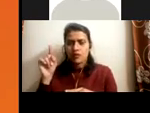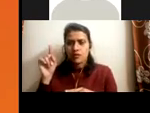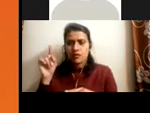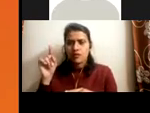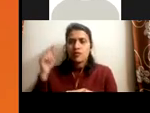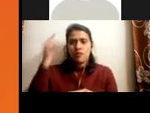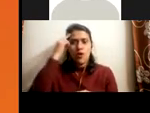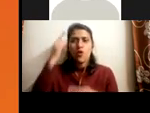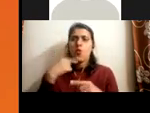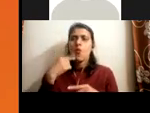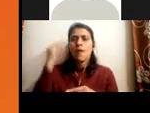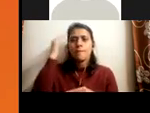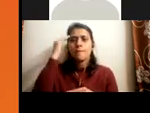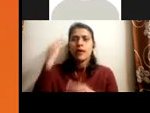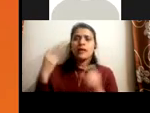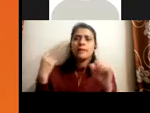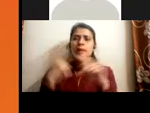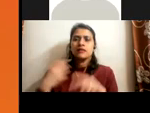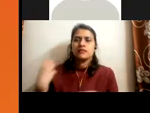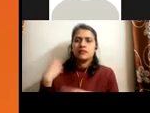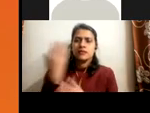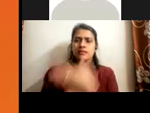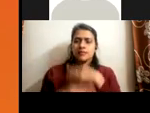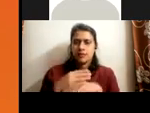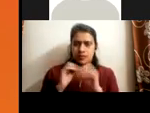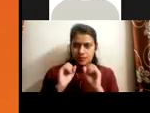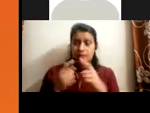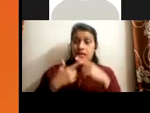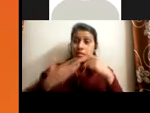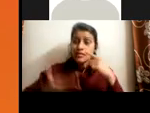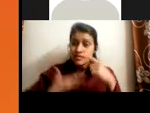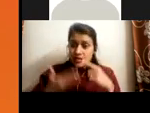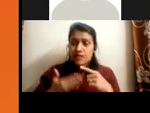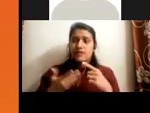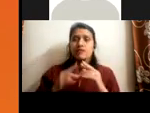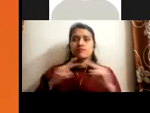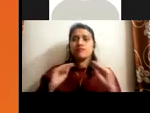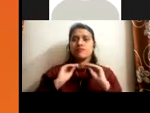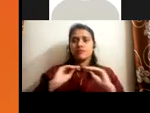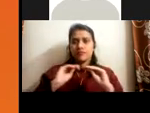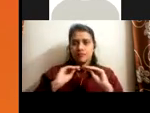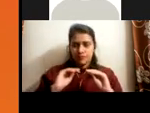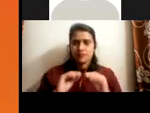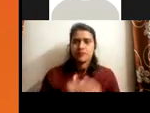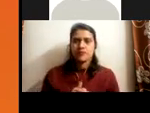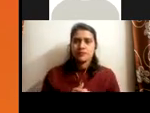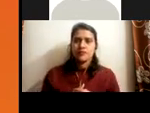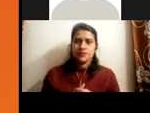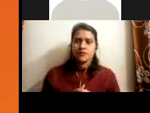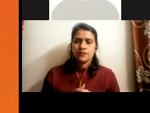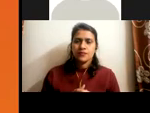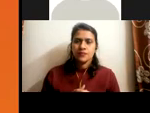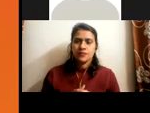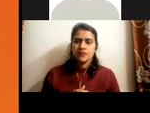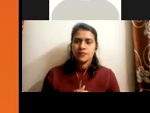with intellectual disabilities. Okay. The approach was to train and deliver pre-training model. Okay. The, you know, when we